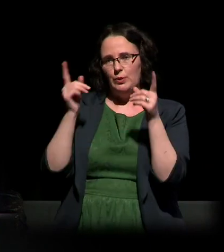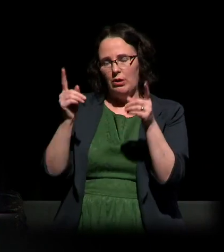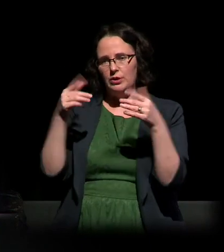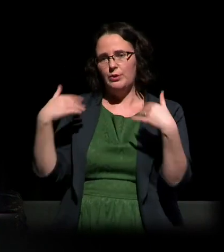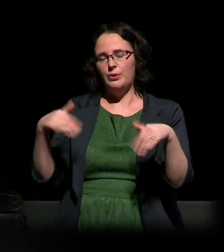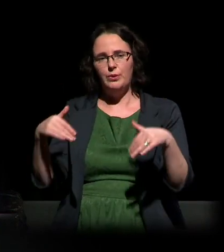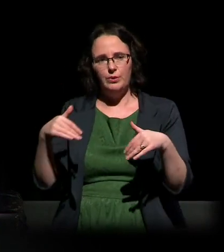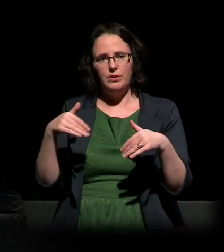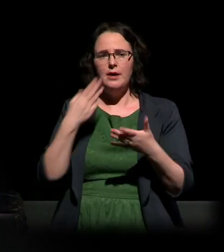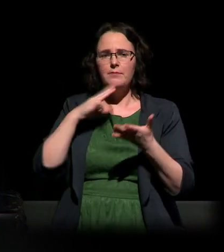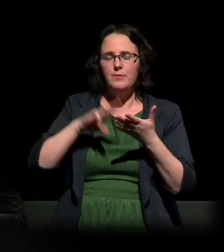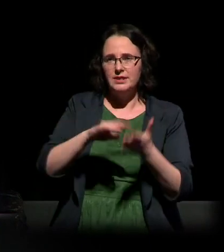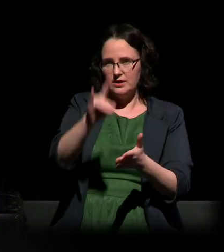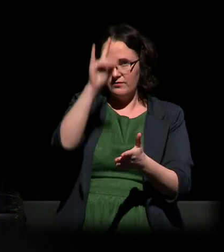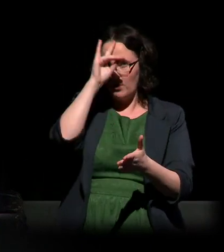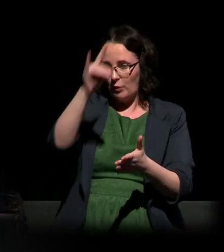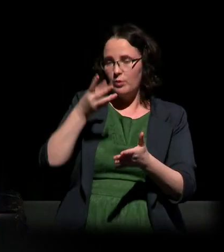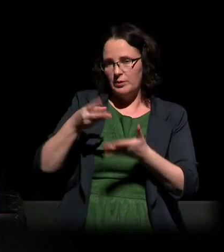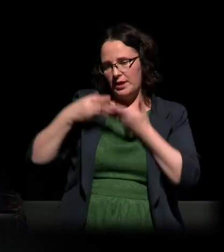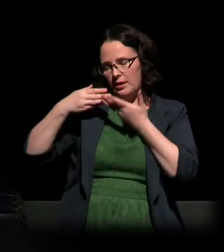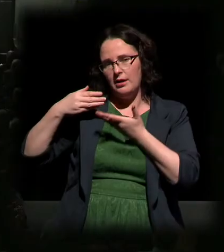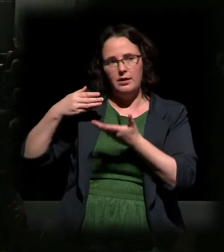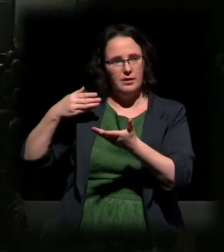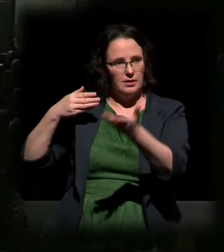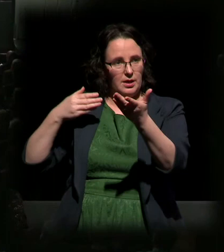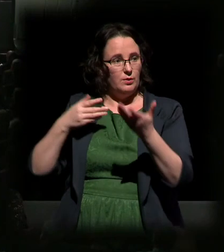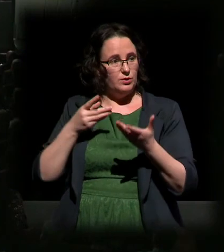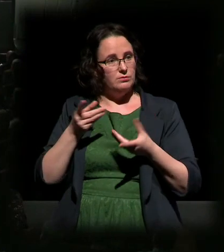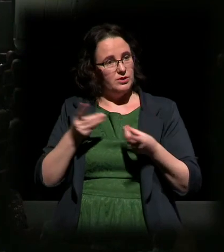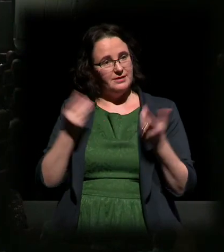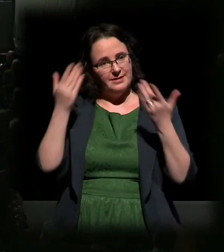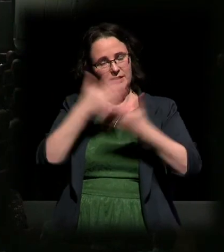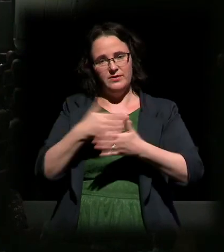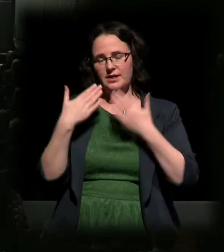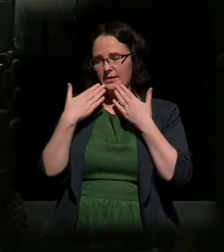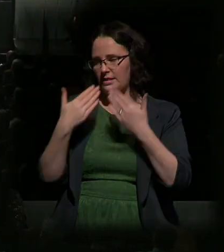for all time. And we do that tonight. Thank you. Thank